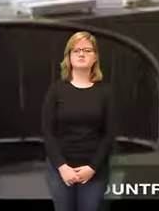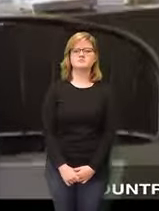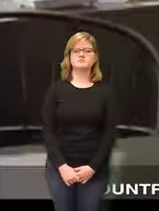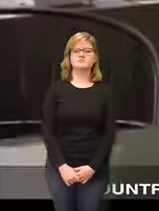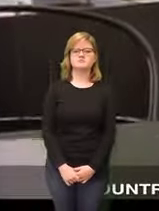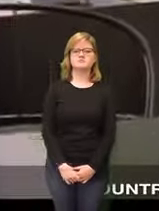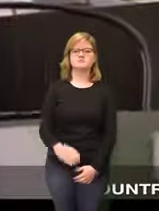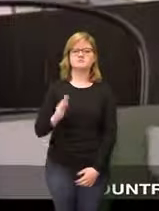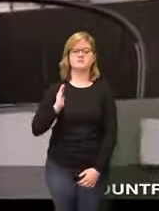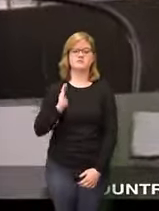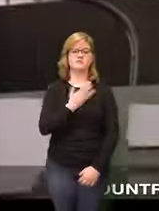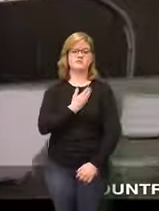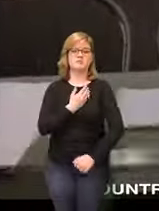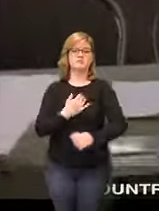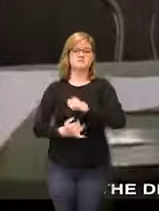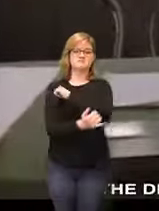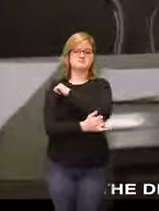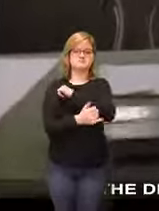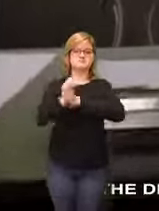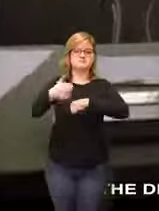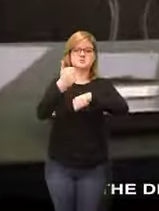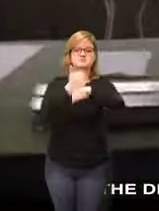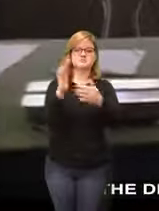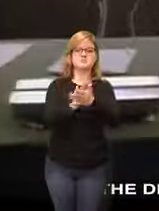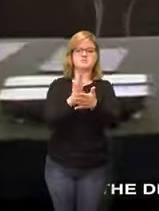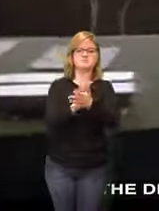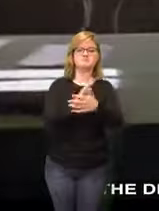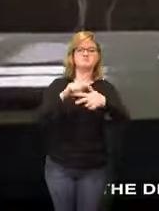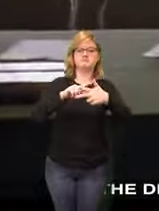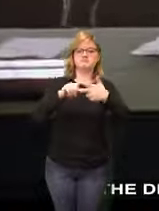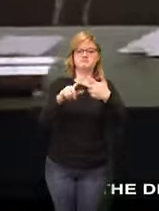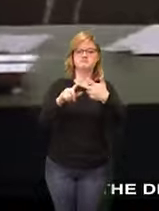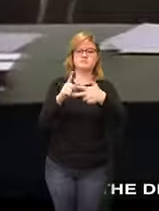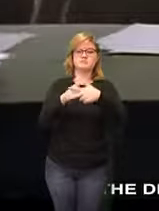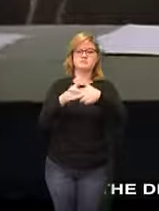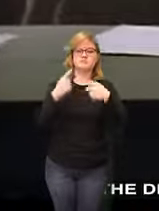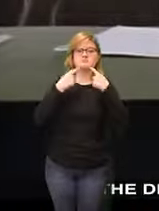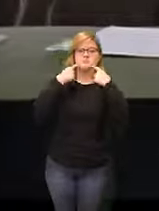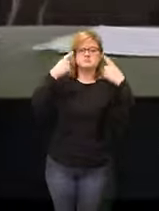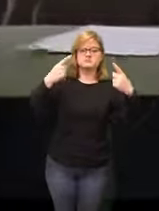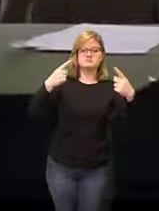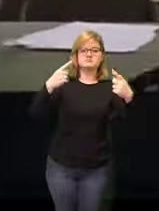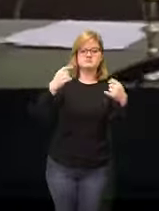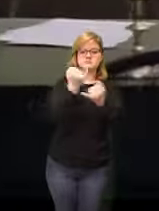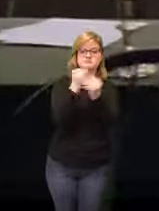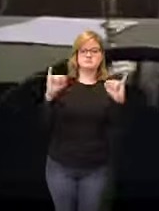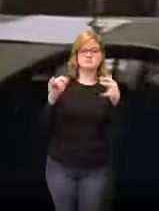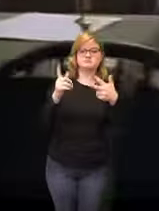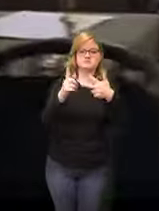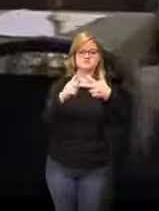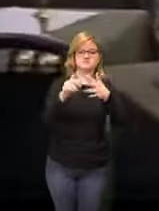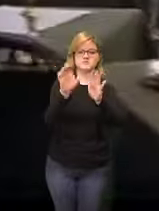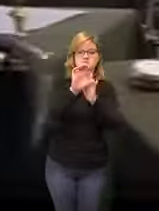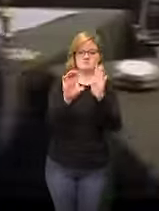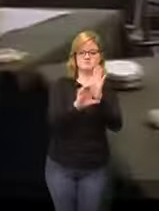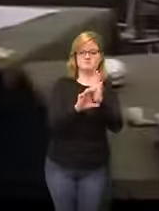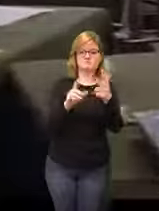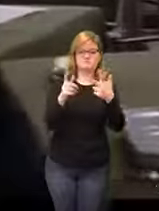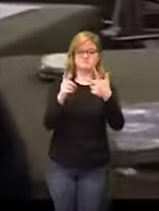a country founded on three pieces of paper the Declaration of Independence the Constitution